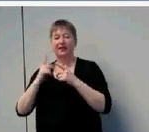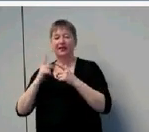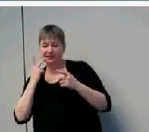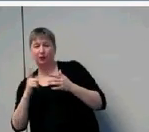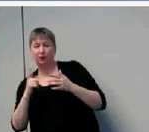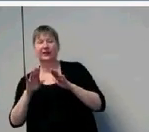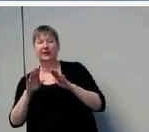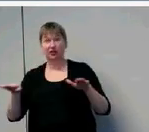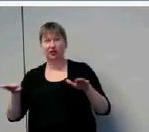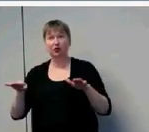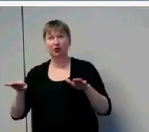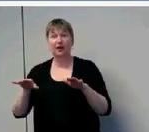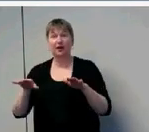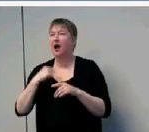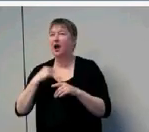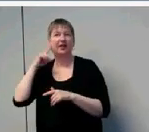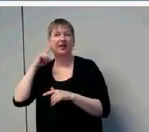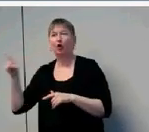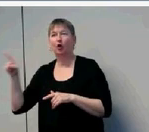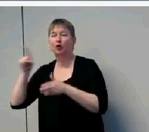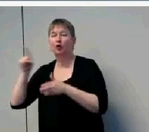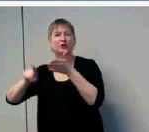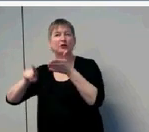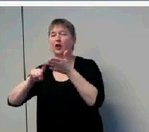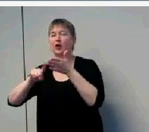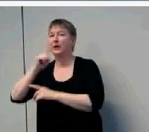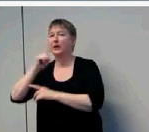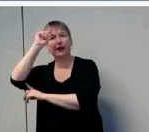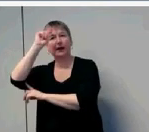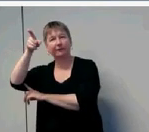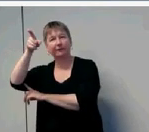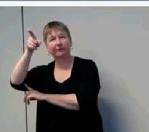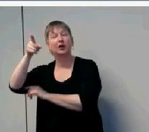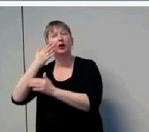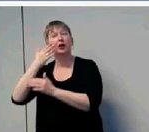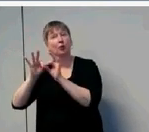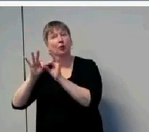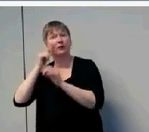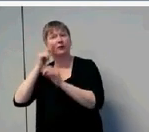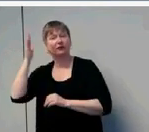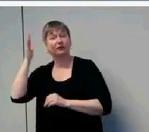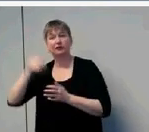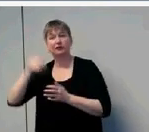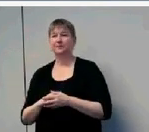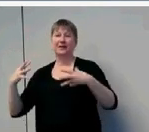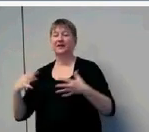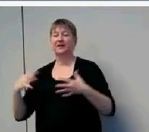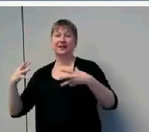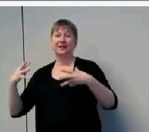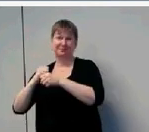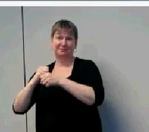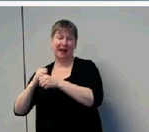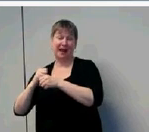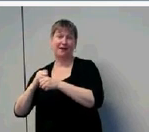that's very clever and an important future step. So that brings me to the end. I would conclude that children with